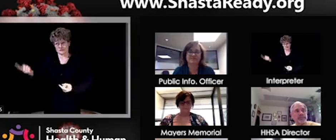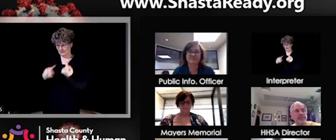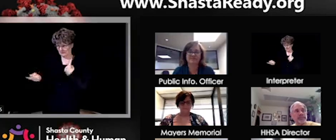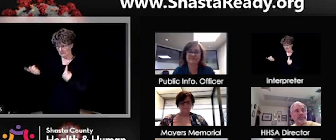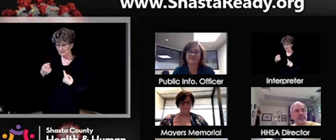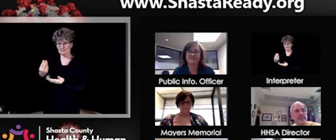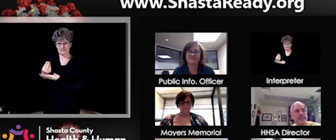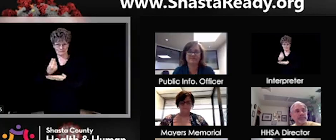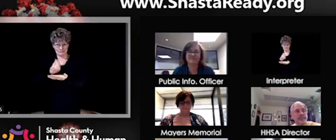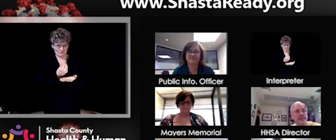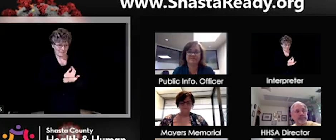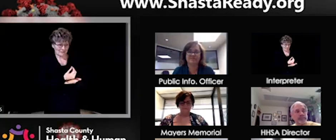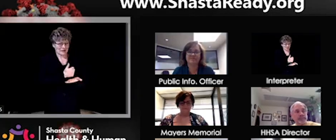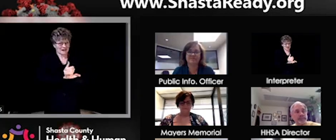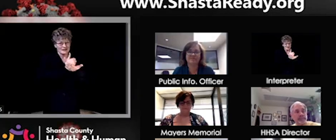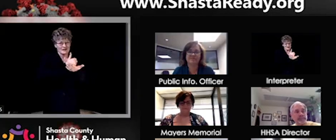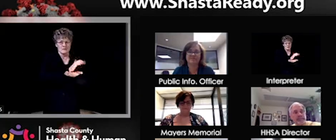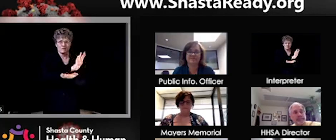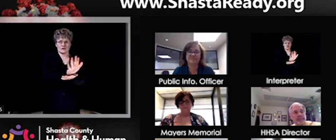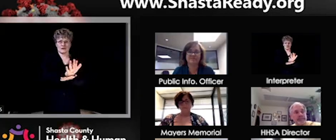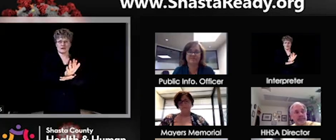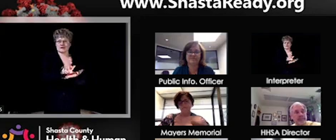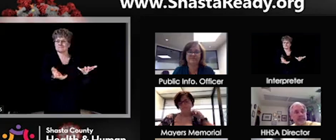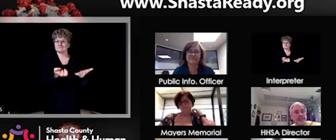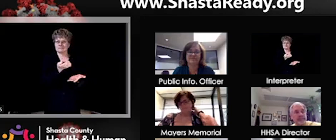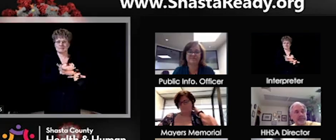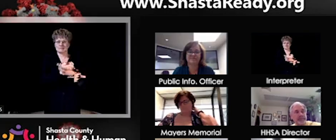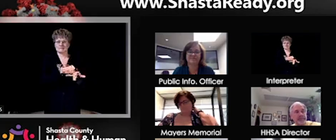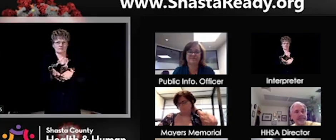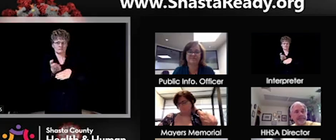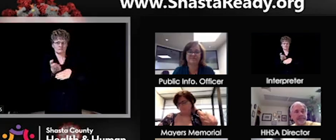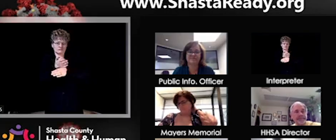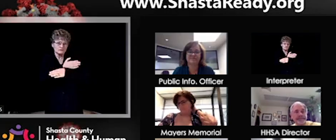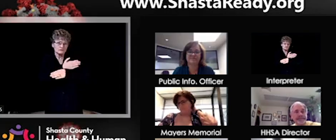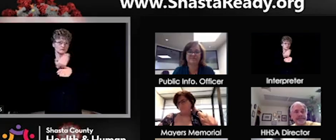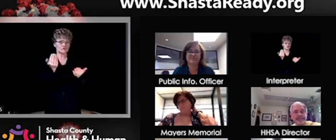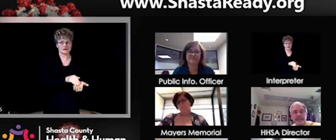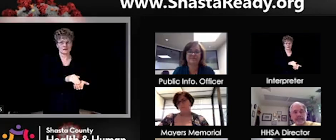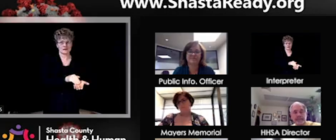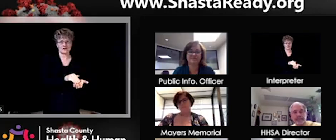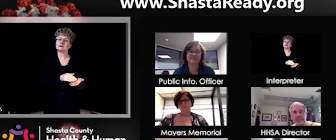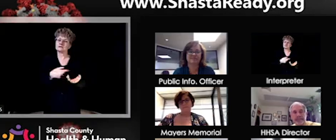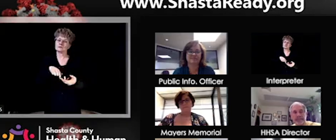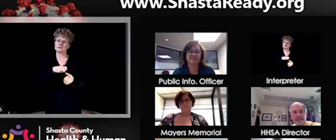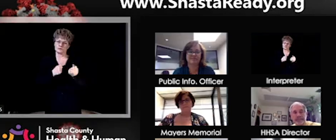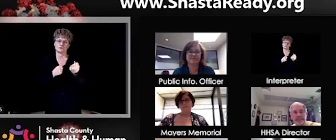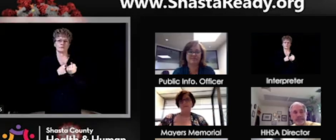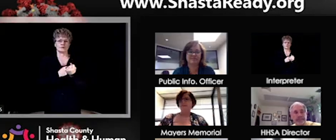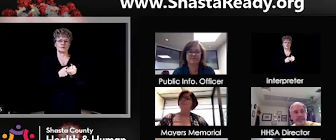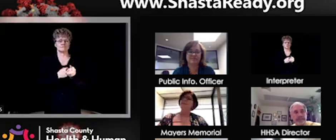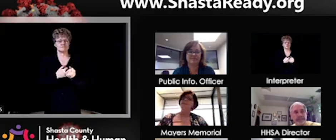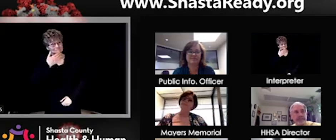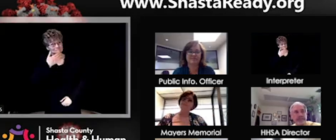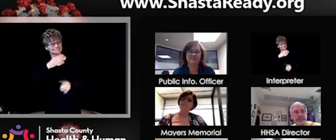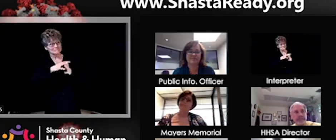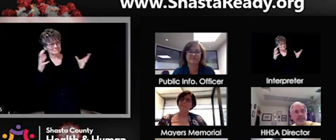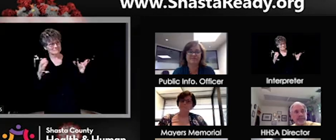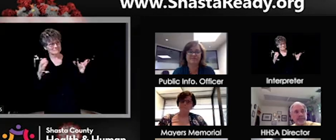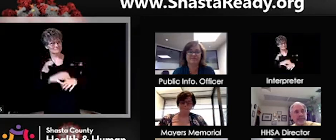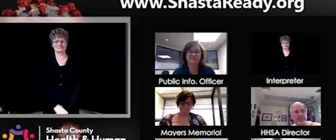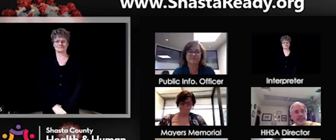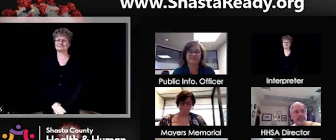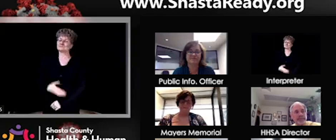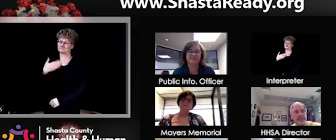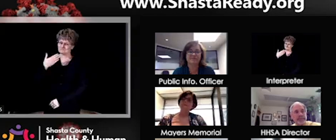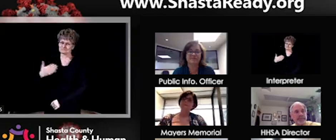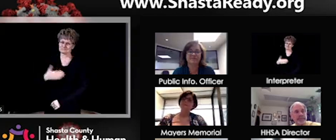loss and, and flourish and, and, uh, let's support those businesses. Thank you so much. Thank